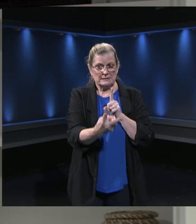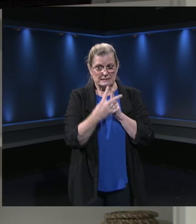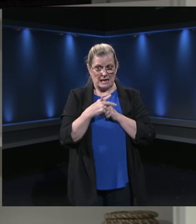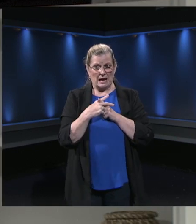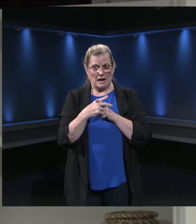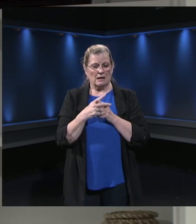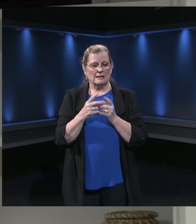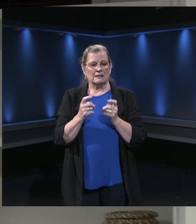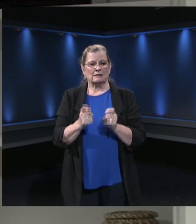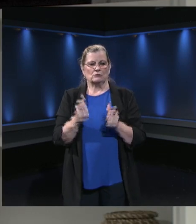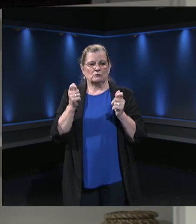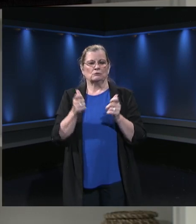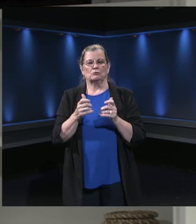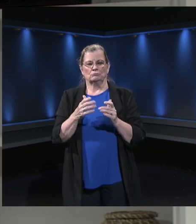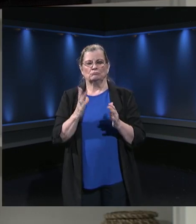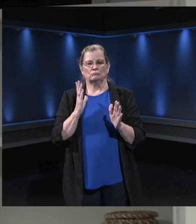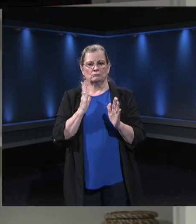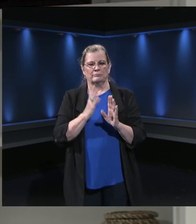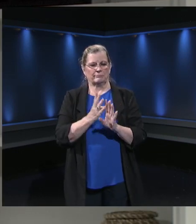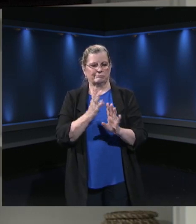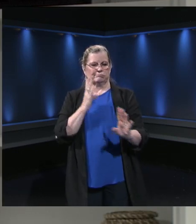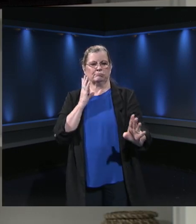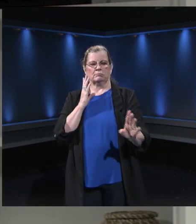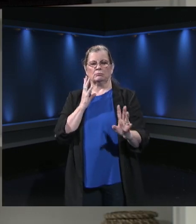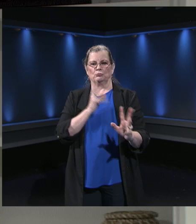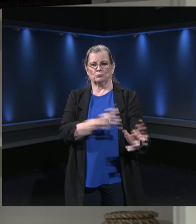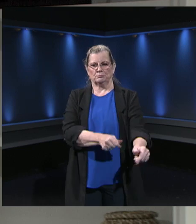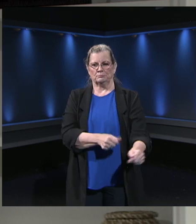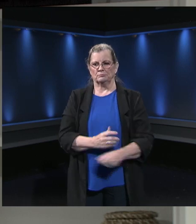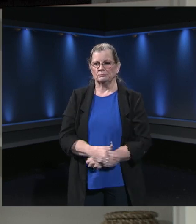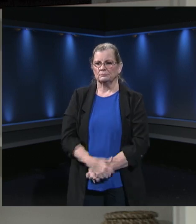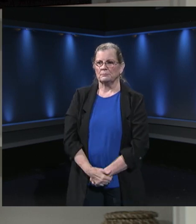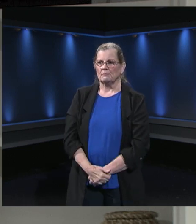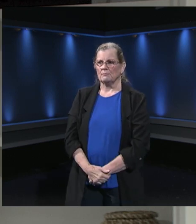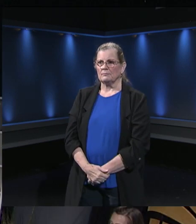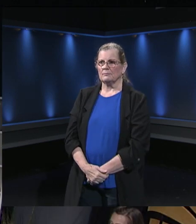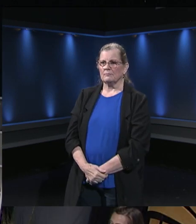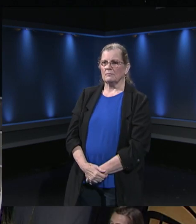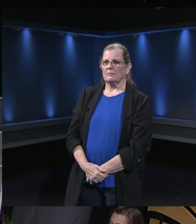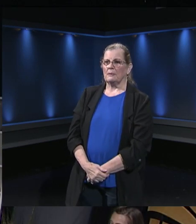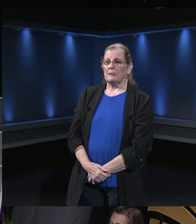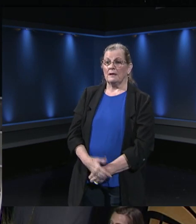Thank you, Tracy, for sharing that. Thank Let's take another phone call. Caller, welcome to the community town hall.